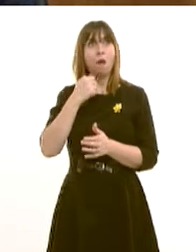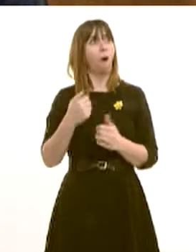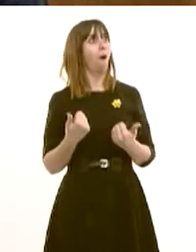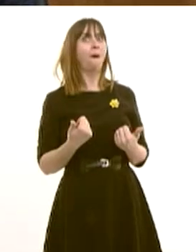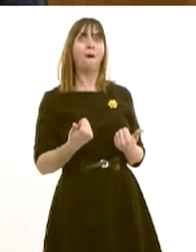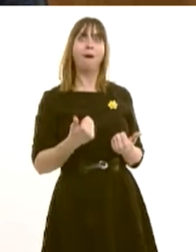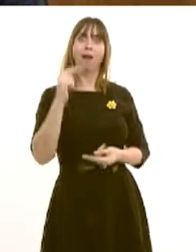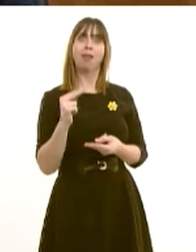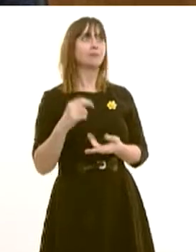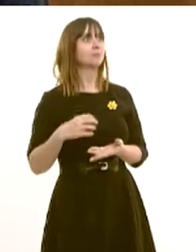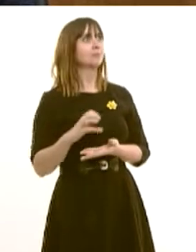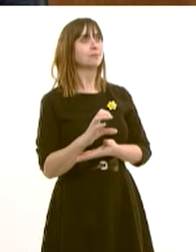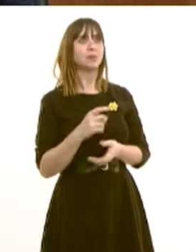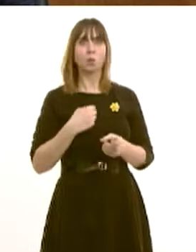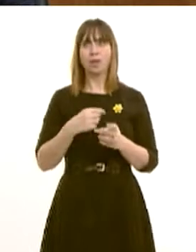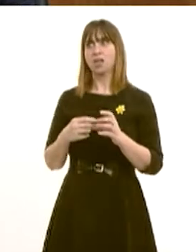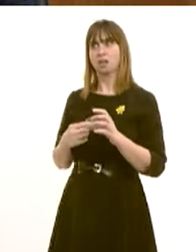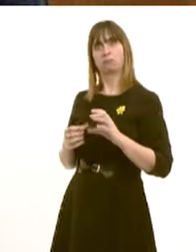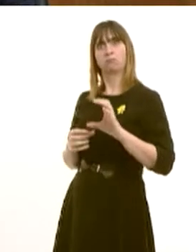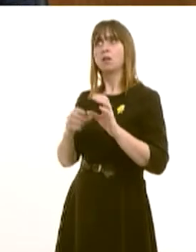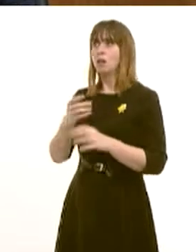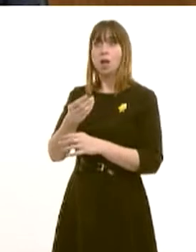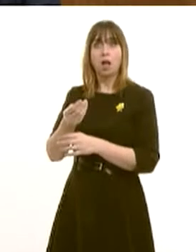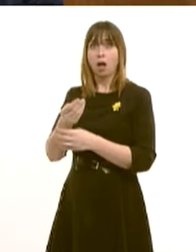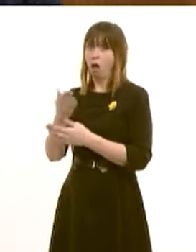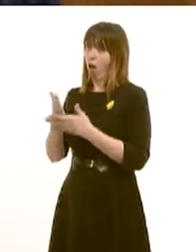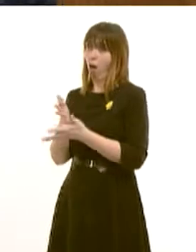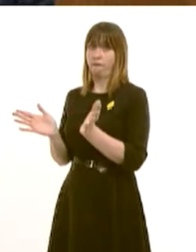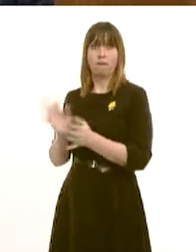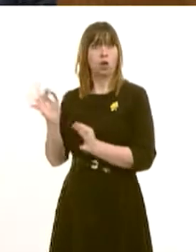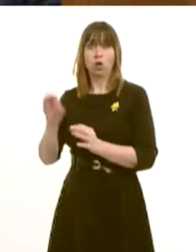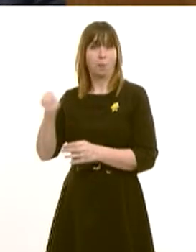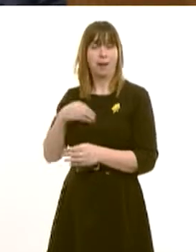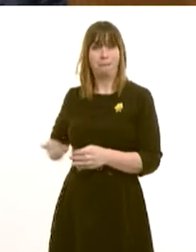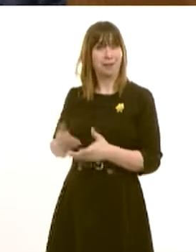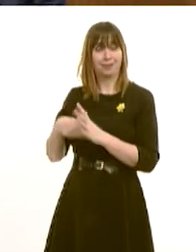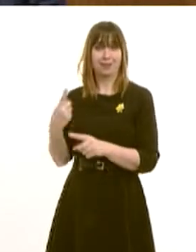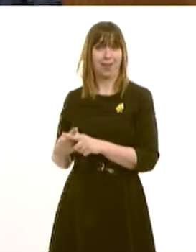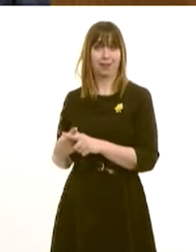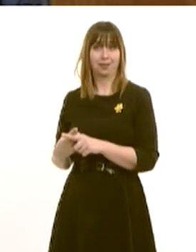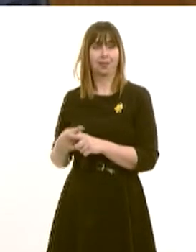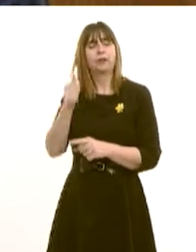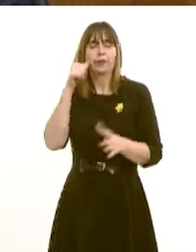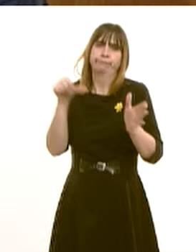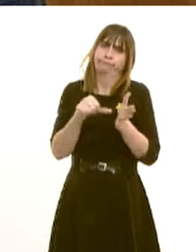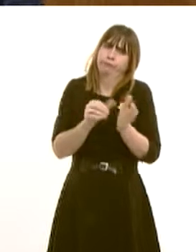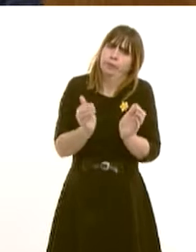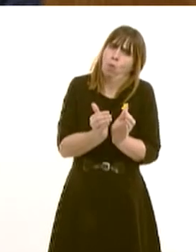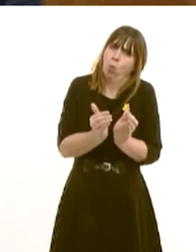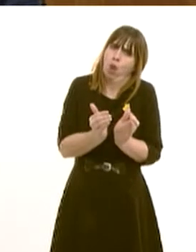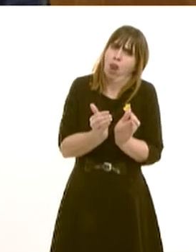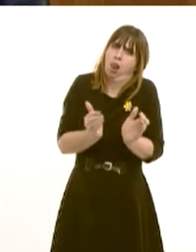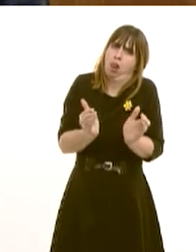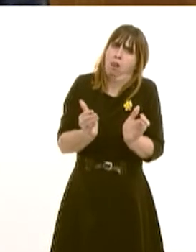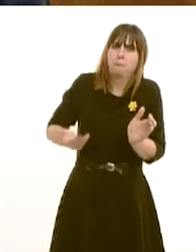positively. expect about half not to pay business rates at all. These are difficult times, particularly in the retail sector for SMEs. We are committed to